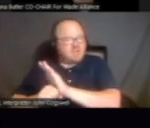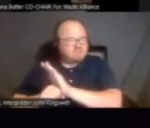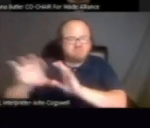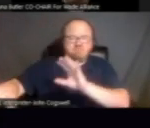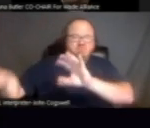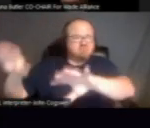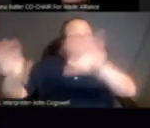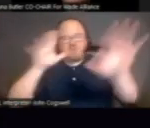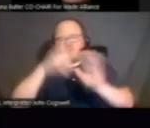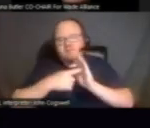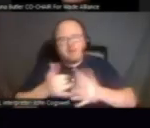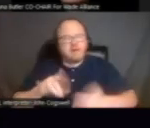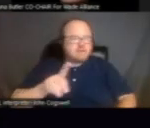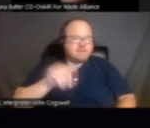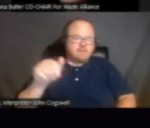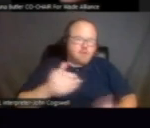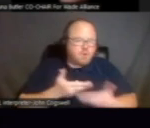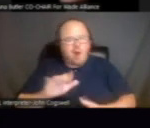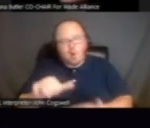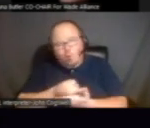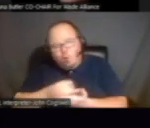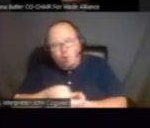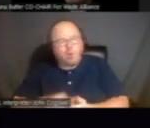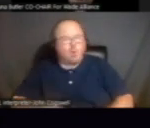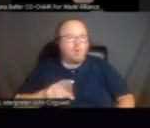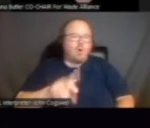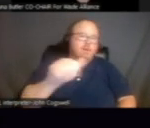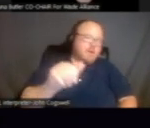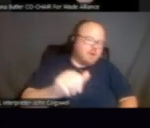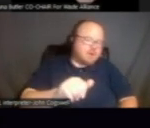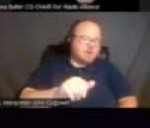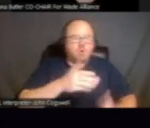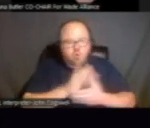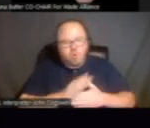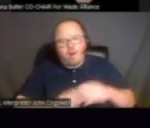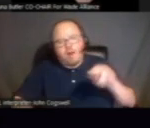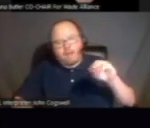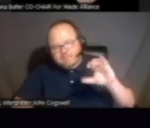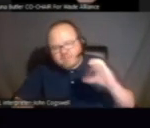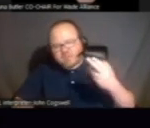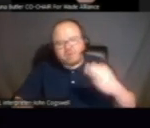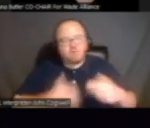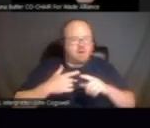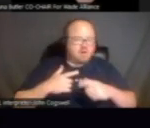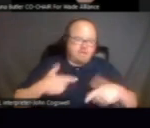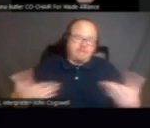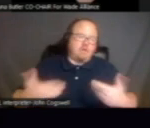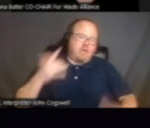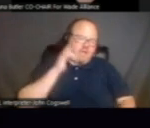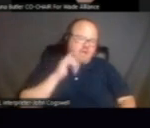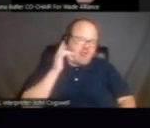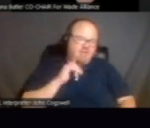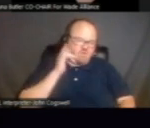say, disability rights, say, New York, or disability rights, Michigan, and so on and so forth, each state. We happen to be disability rights, California,